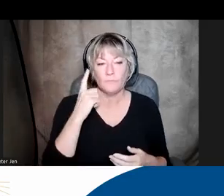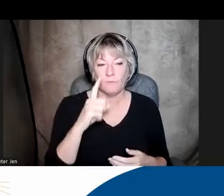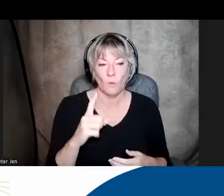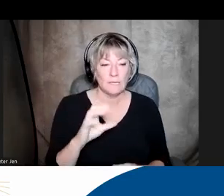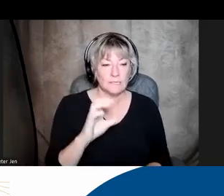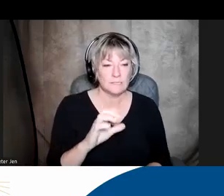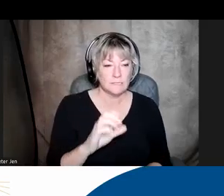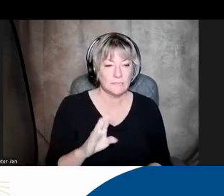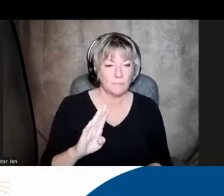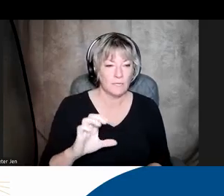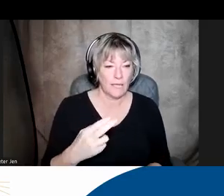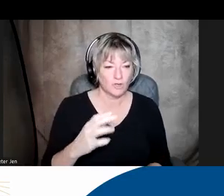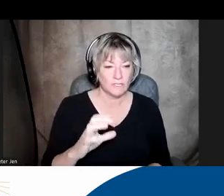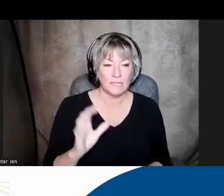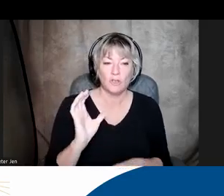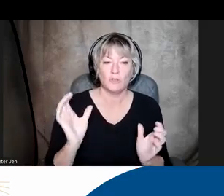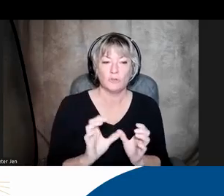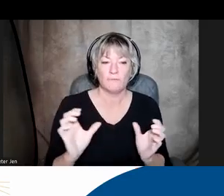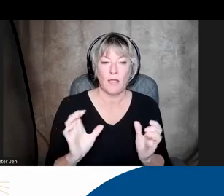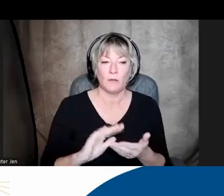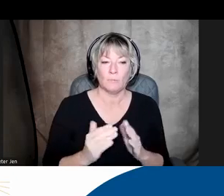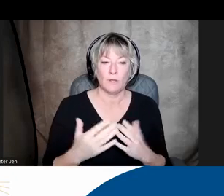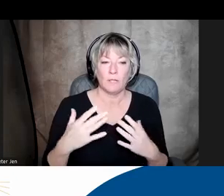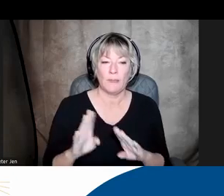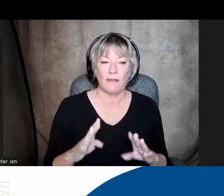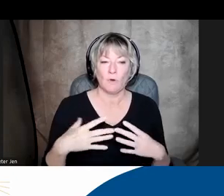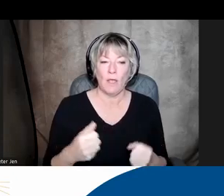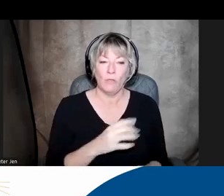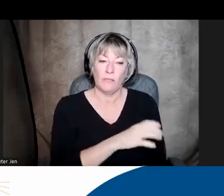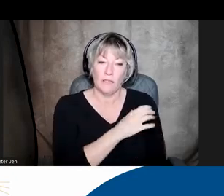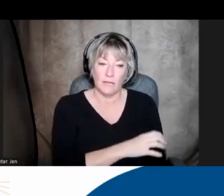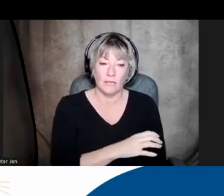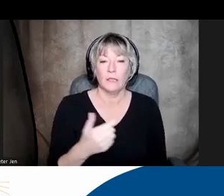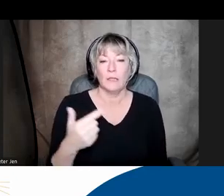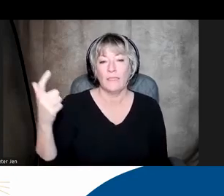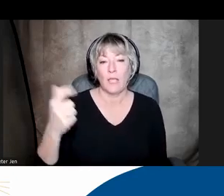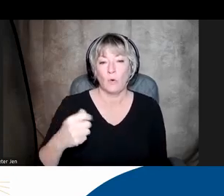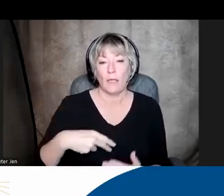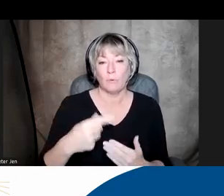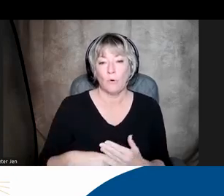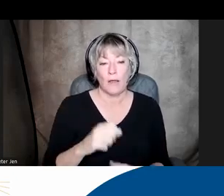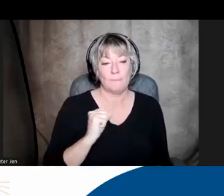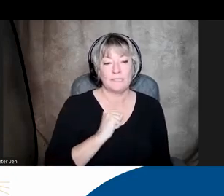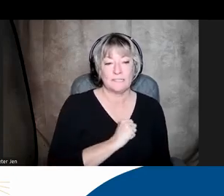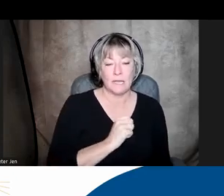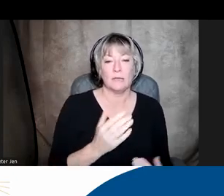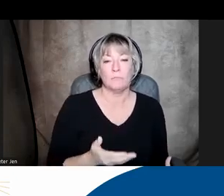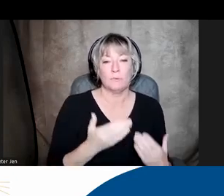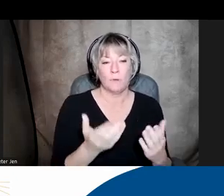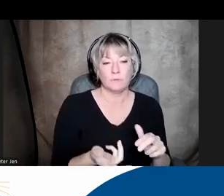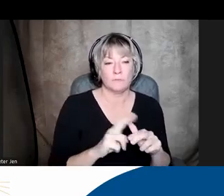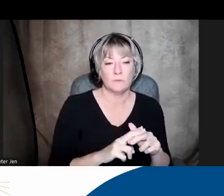For CCBHCs, Certified Community Behavioral Health Clinics, that grant program on the Senate side, they propose